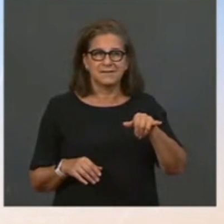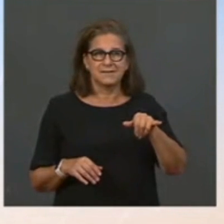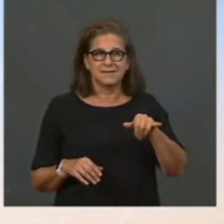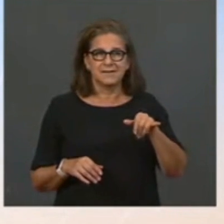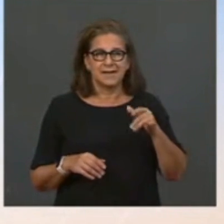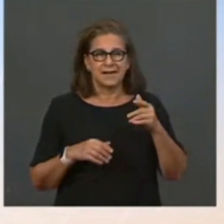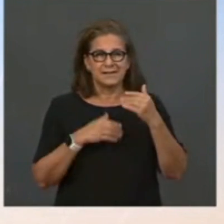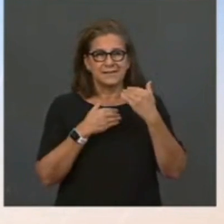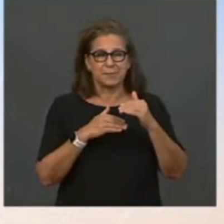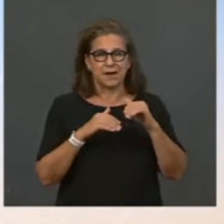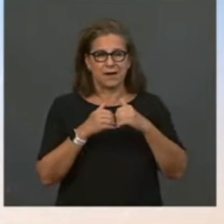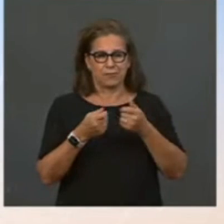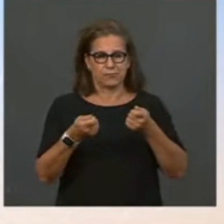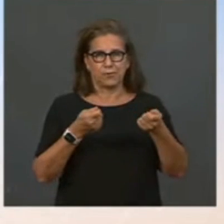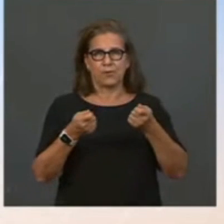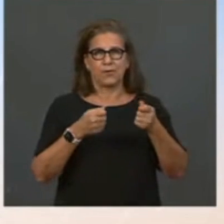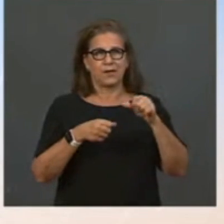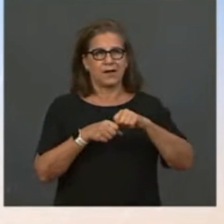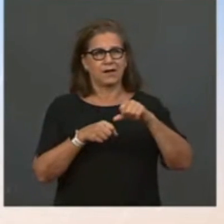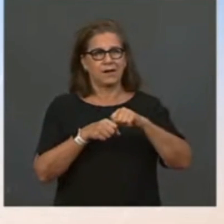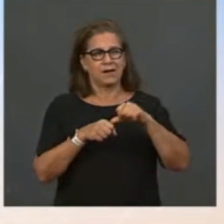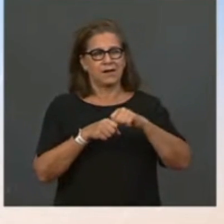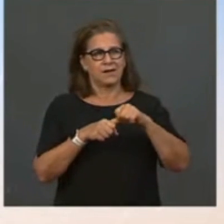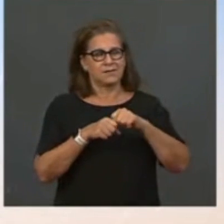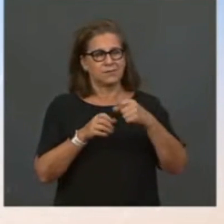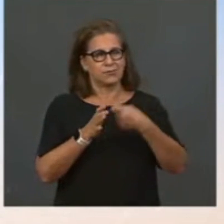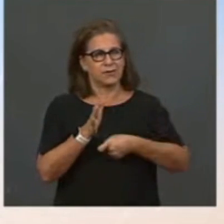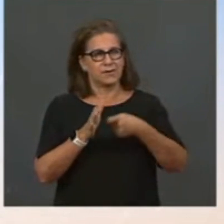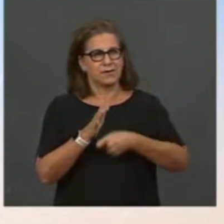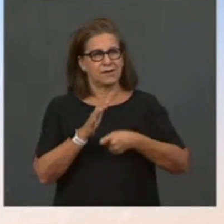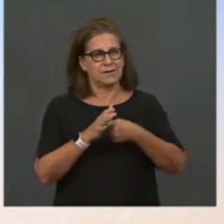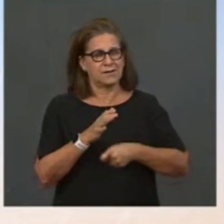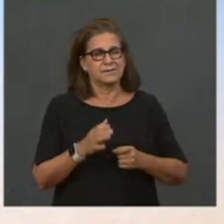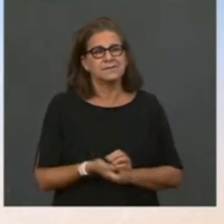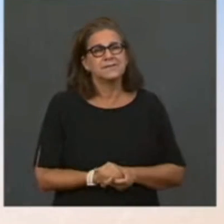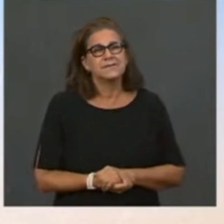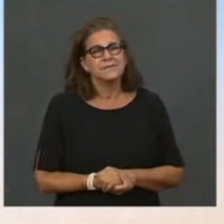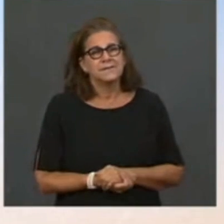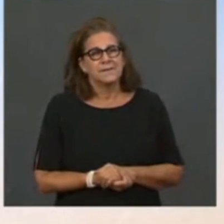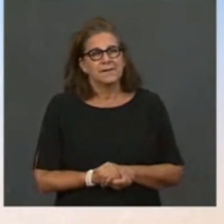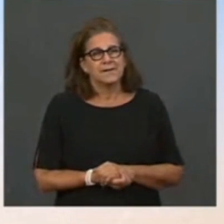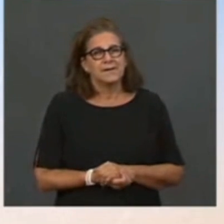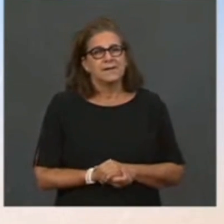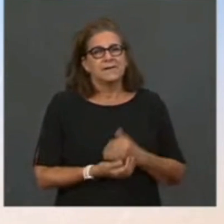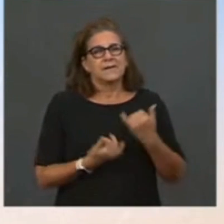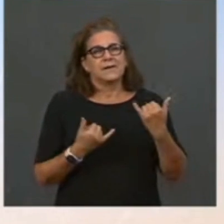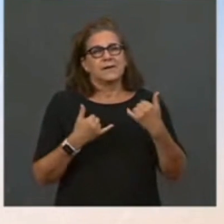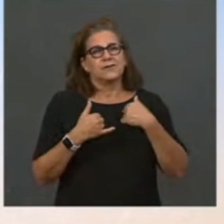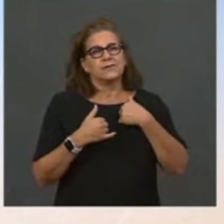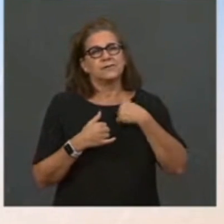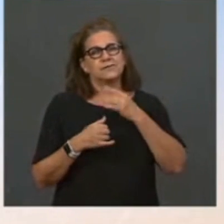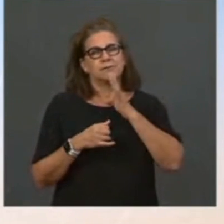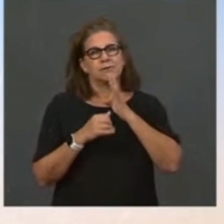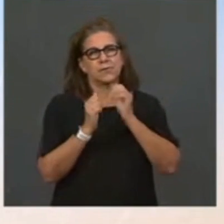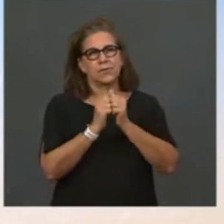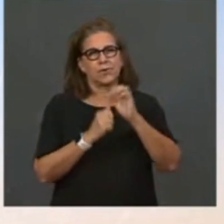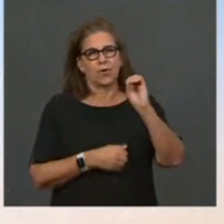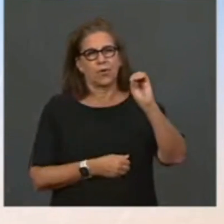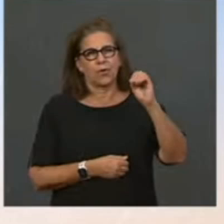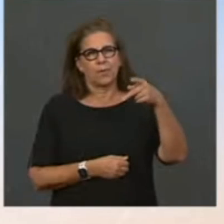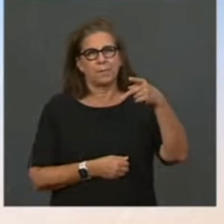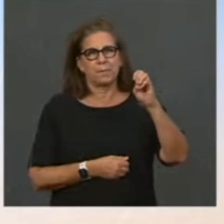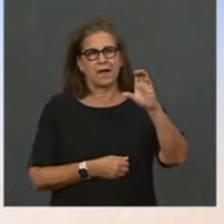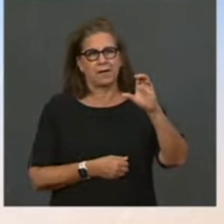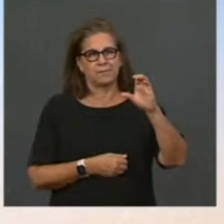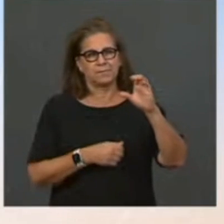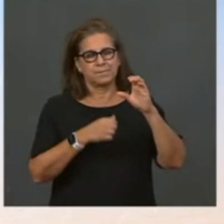doing. As we've said for some time, we are engaging broadly with OPEC on our concerns at a range of levels. And that is something we